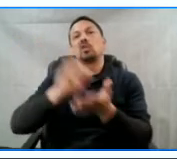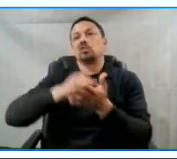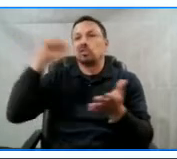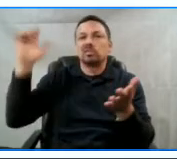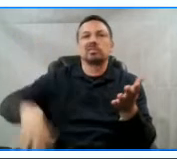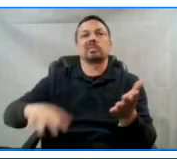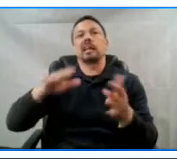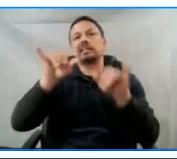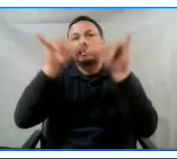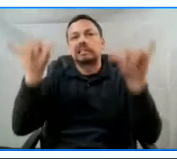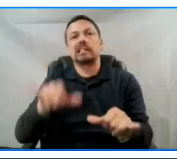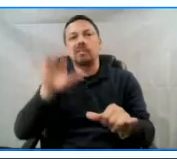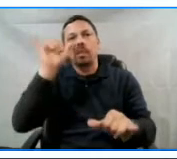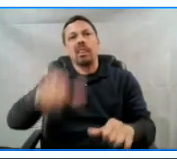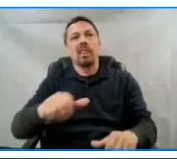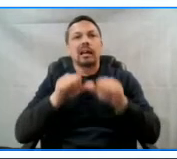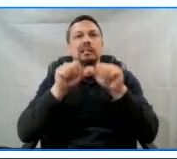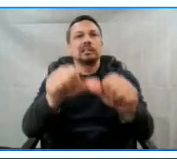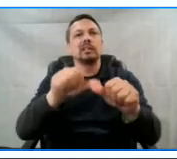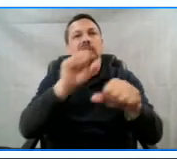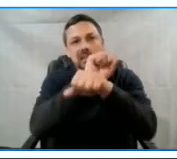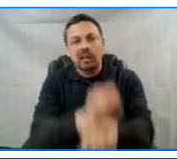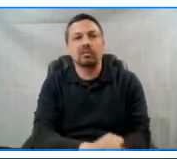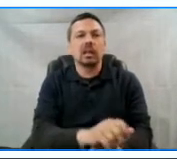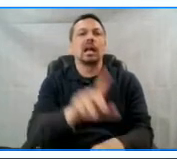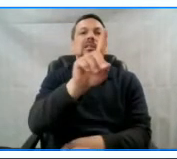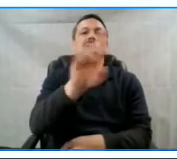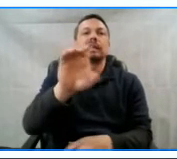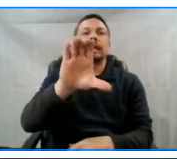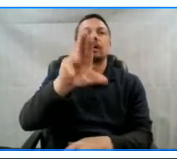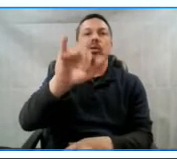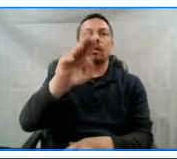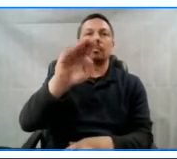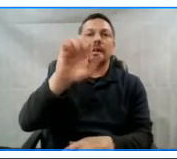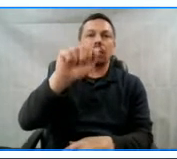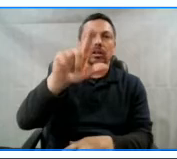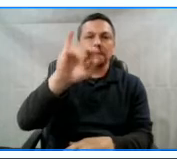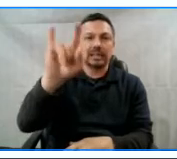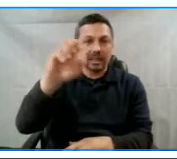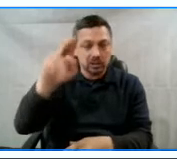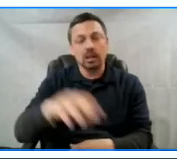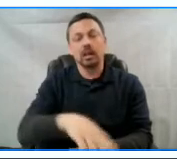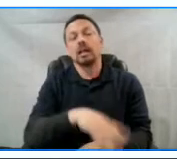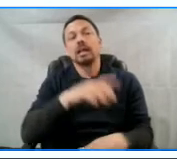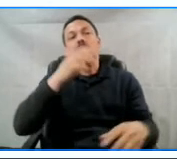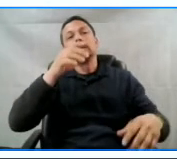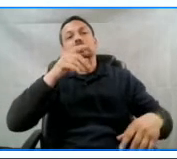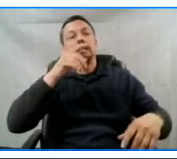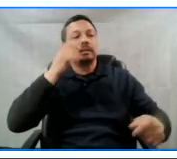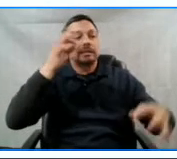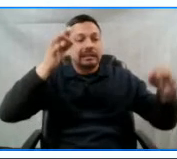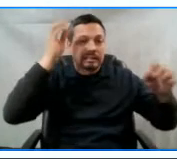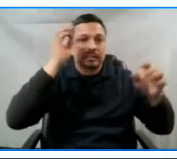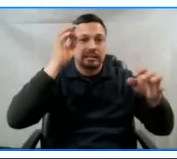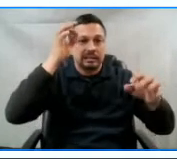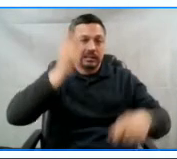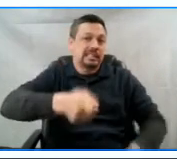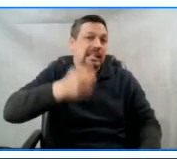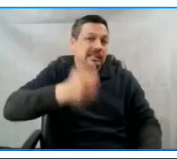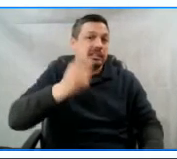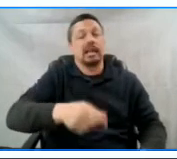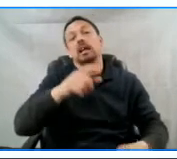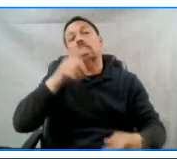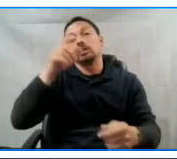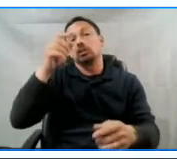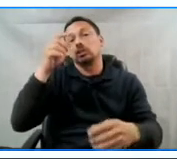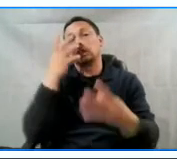perpetuate slavery through decriminalization, through sentencing and bail reform, and through reimagining the police, not